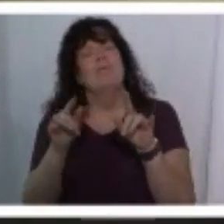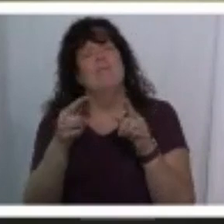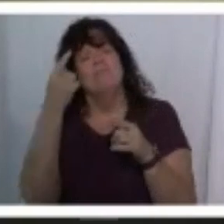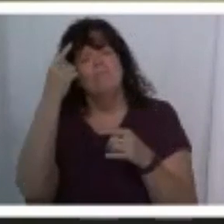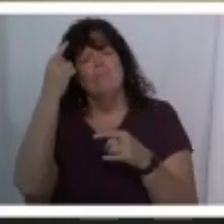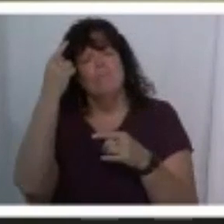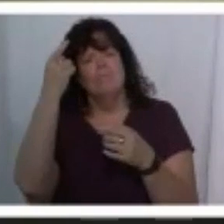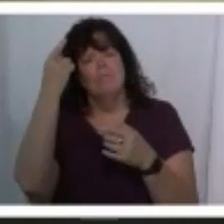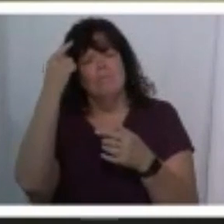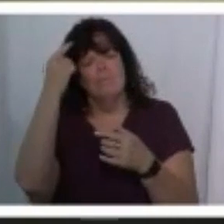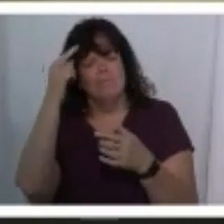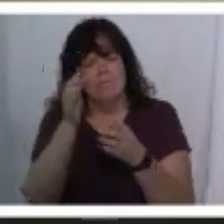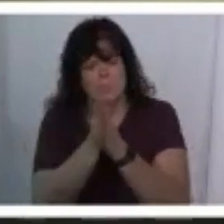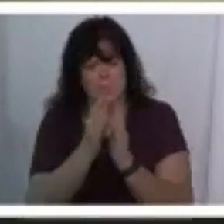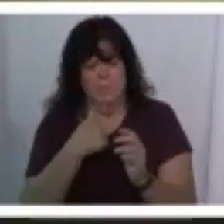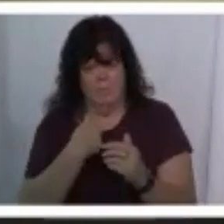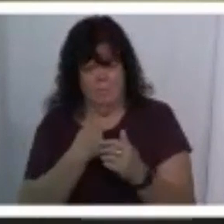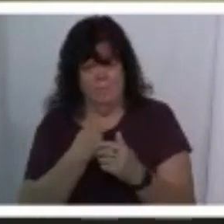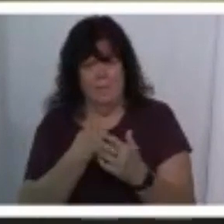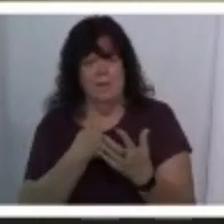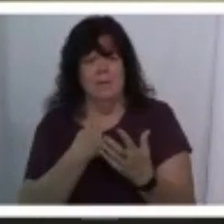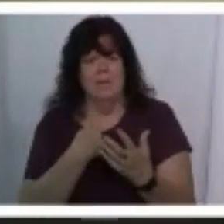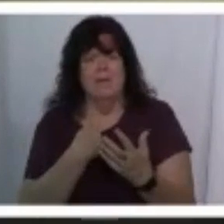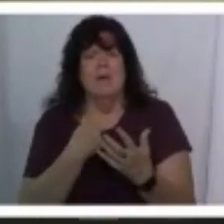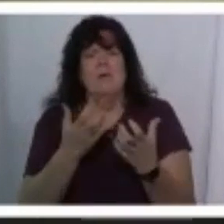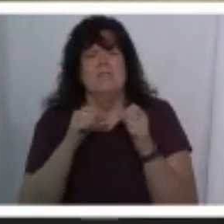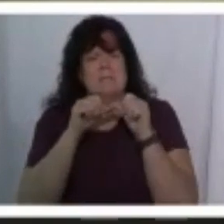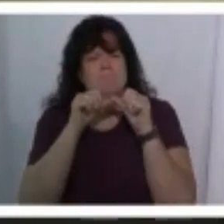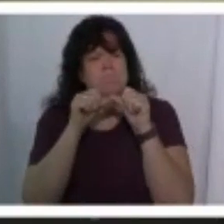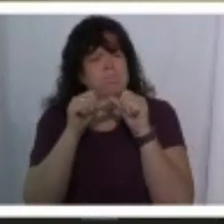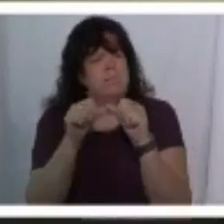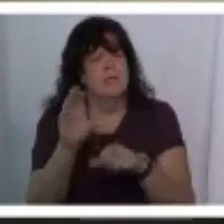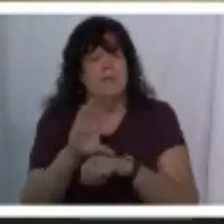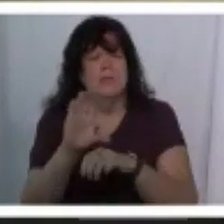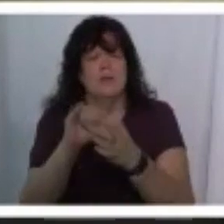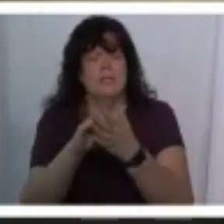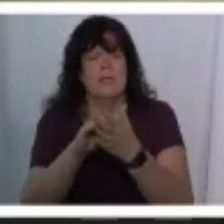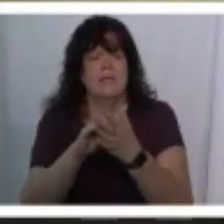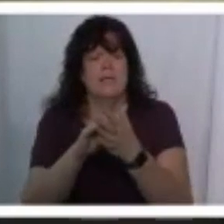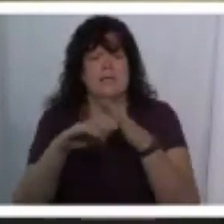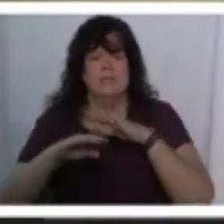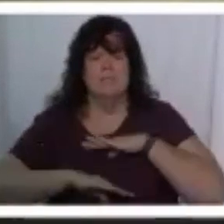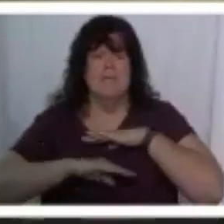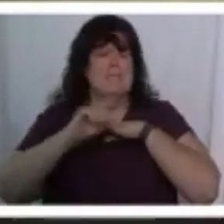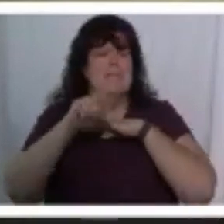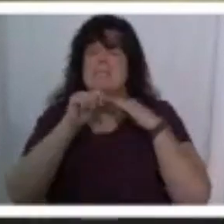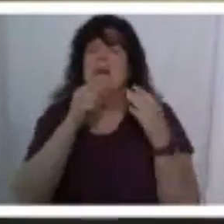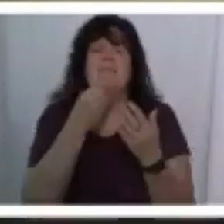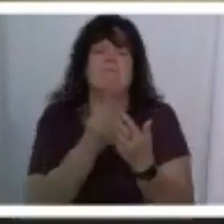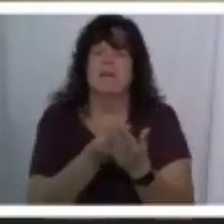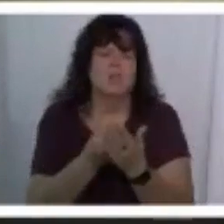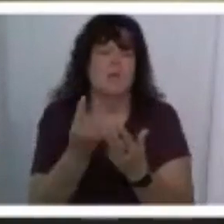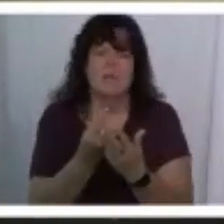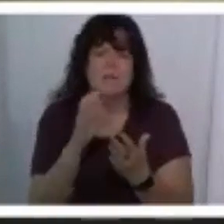us as we move you know into the future that we can continue to be a church that meets needs and not just financial needs although